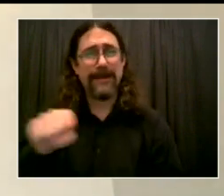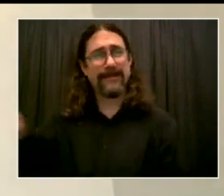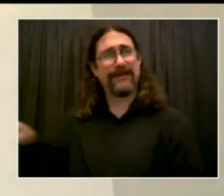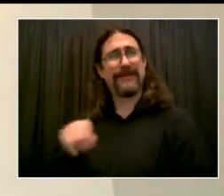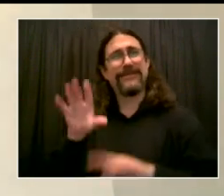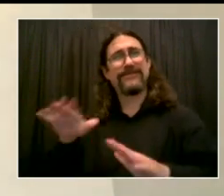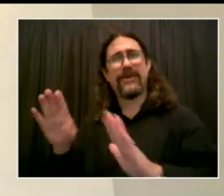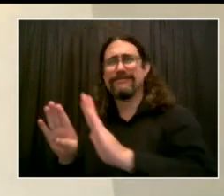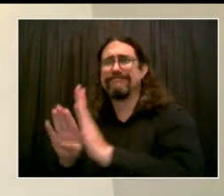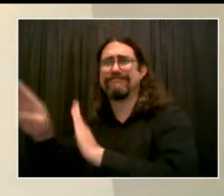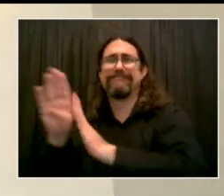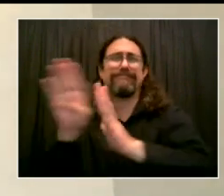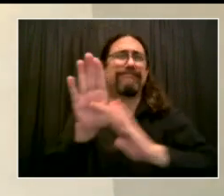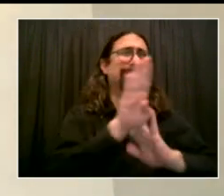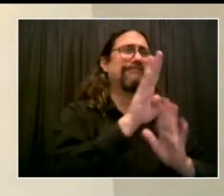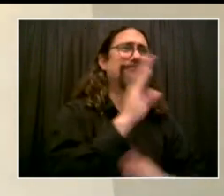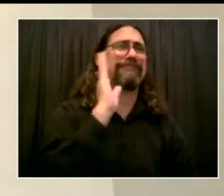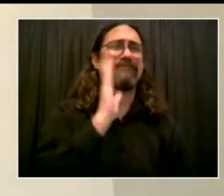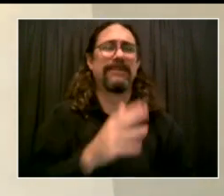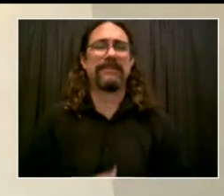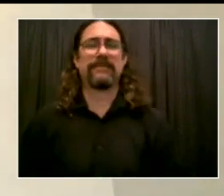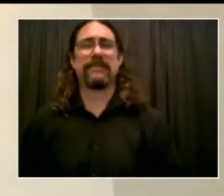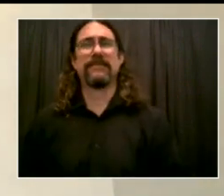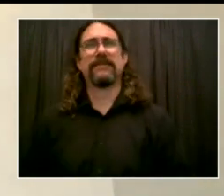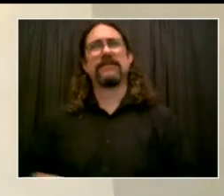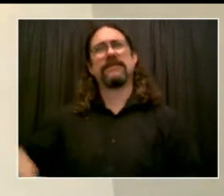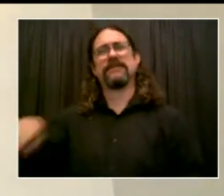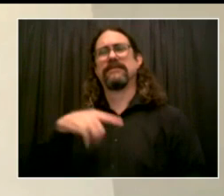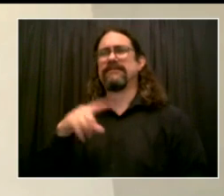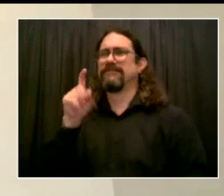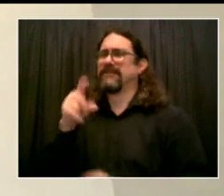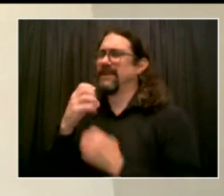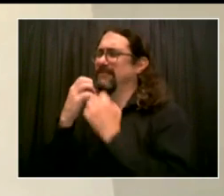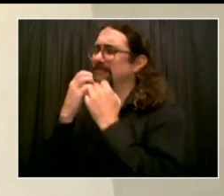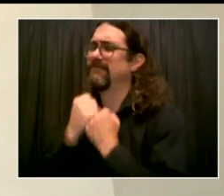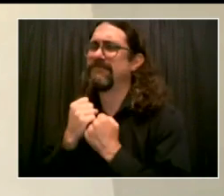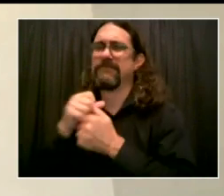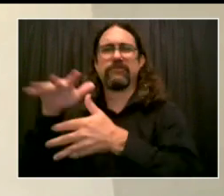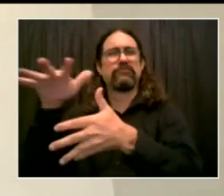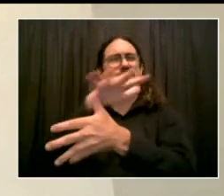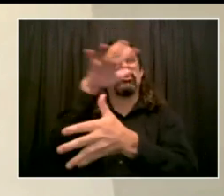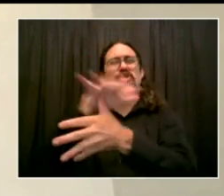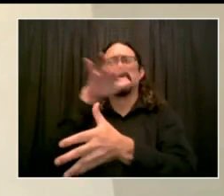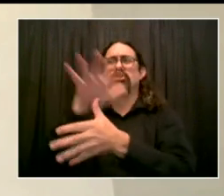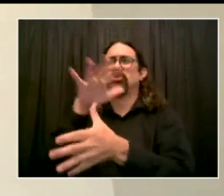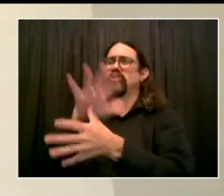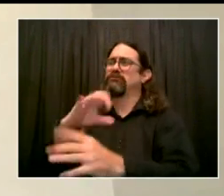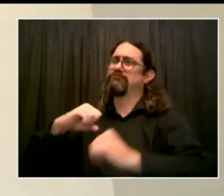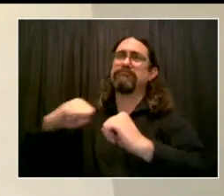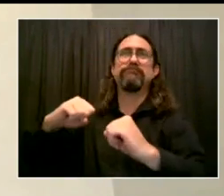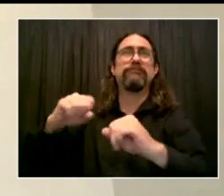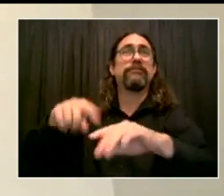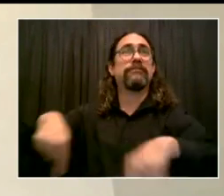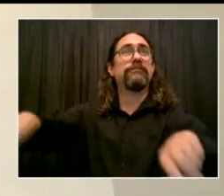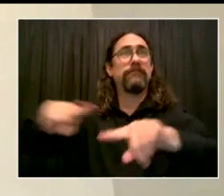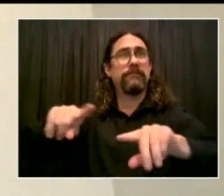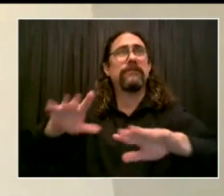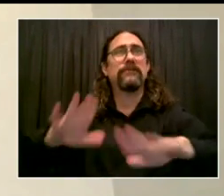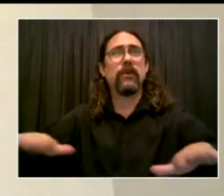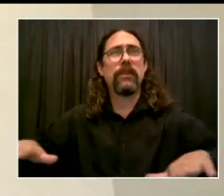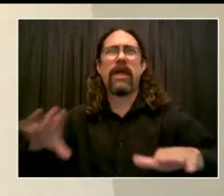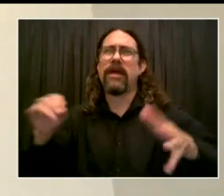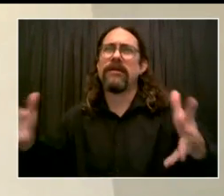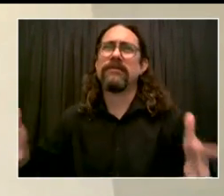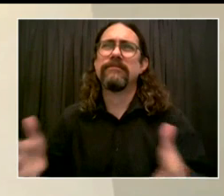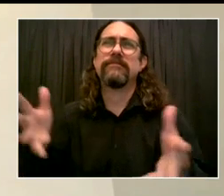thank the chancellor for her efforts and all of the DOE staff for making sure that our children are safe and that they are able to have access